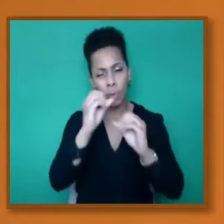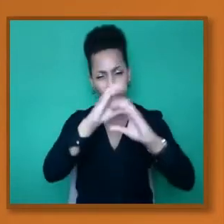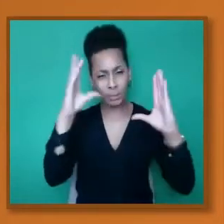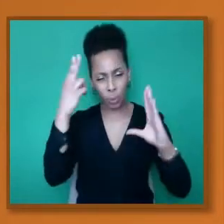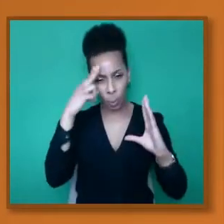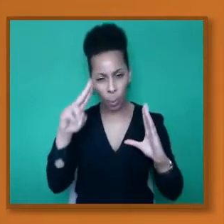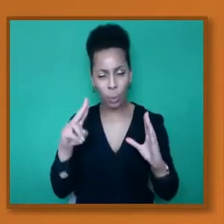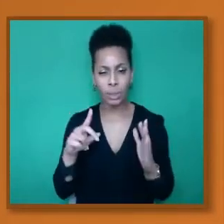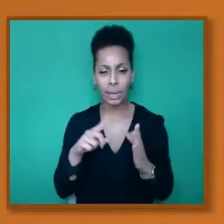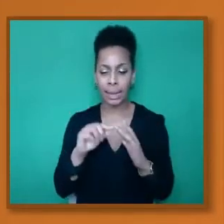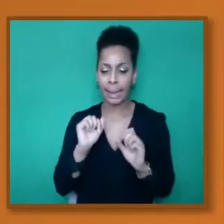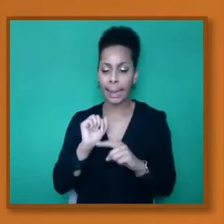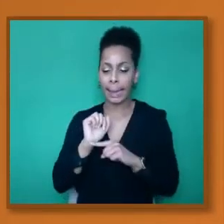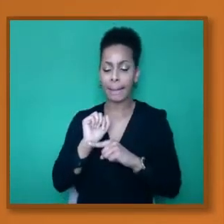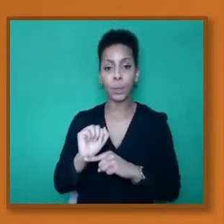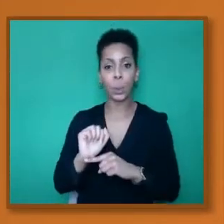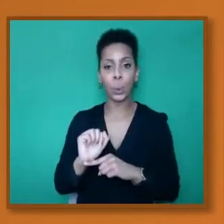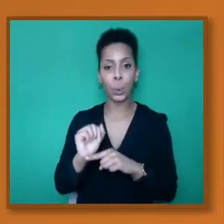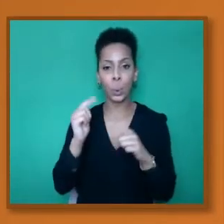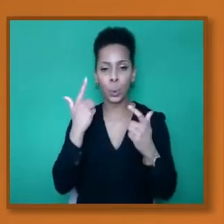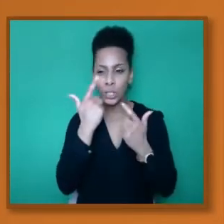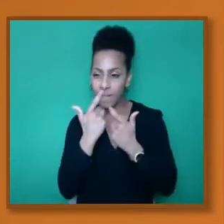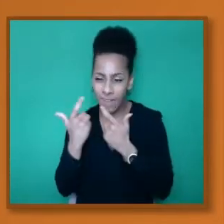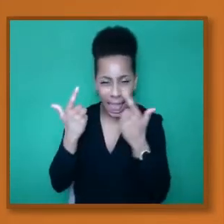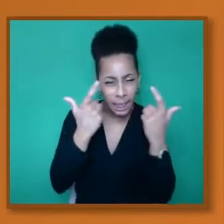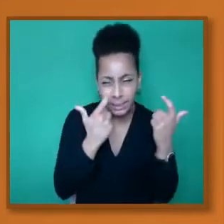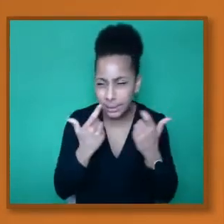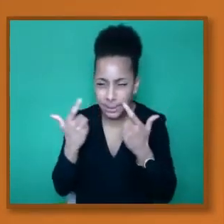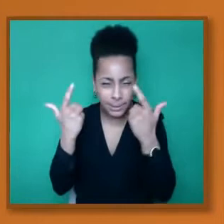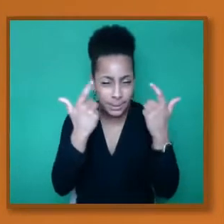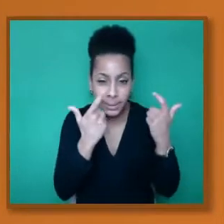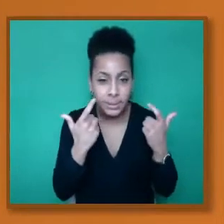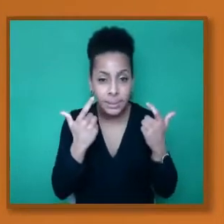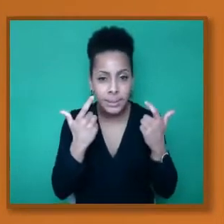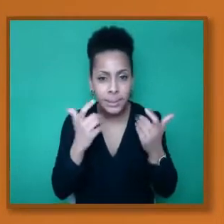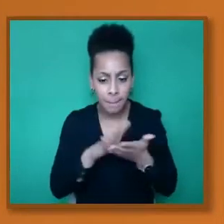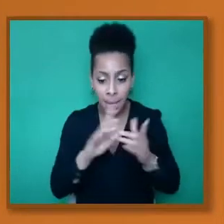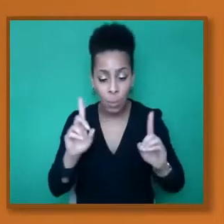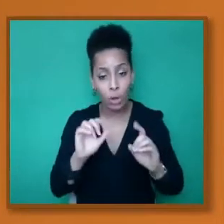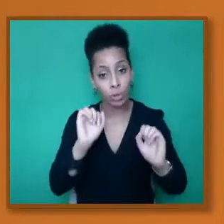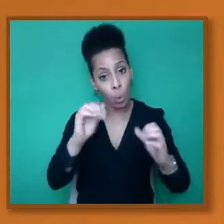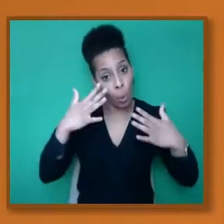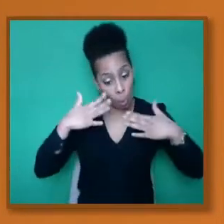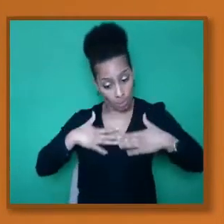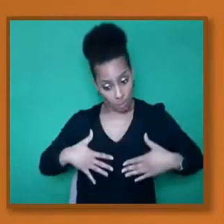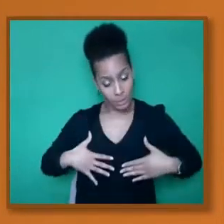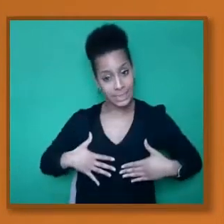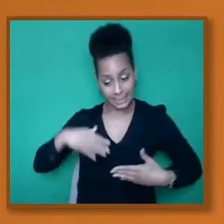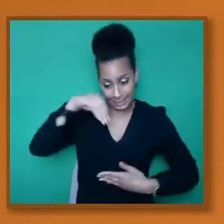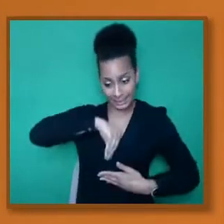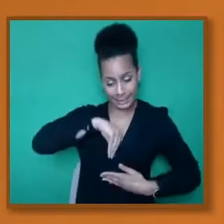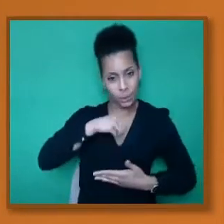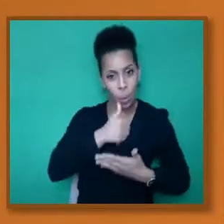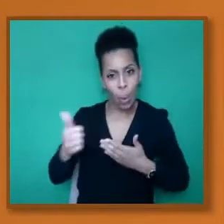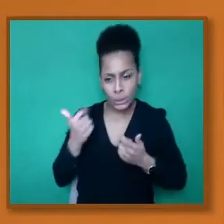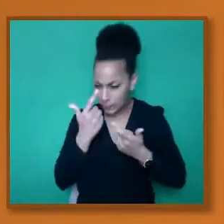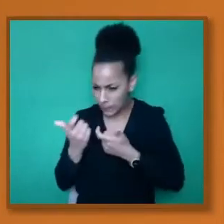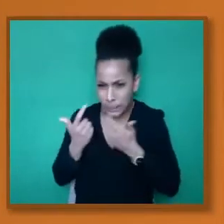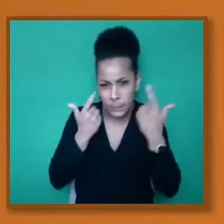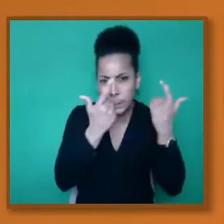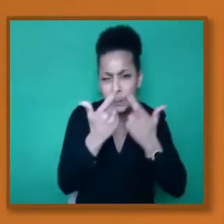where your body is constantly going round looking for pathogens, okay?